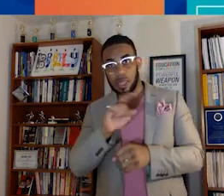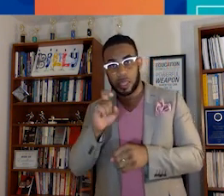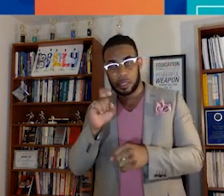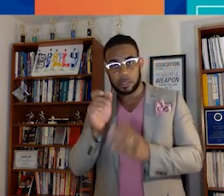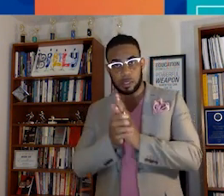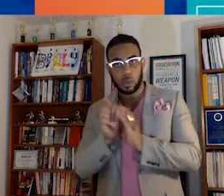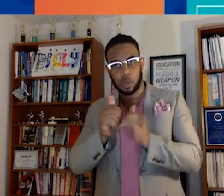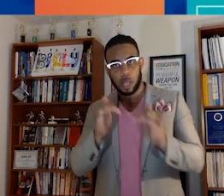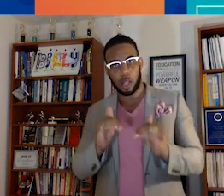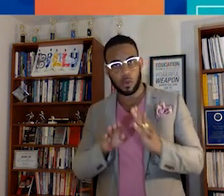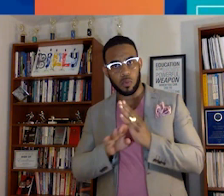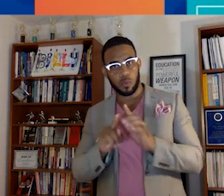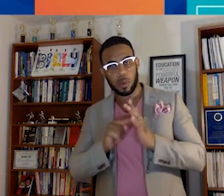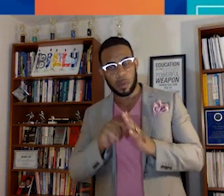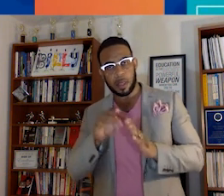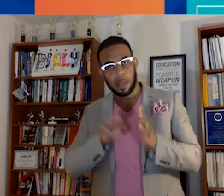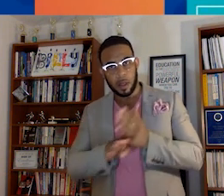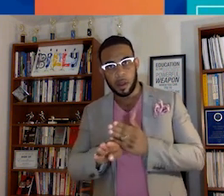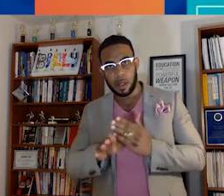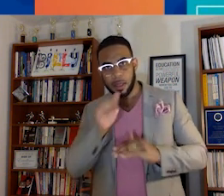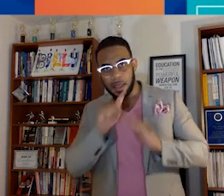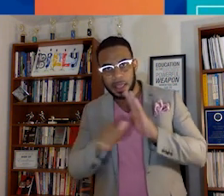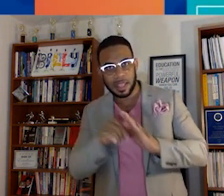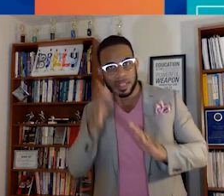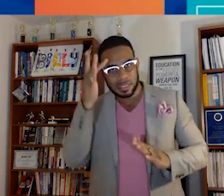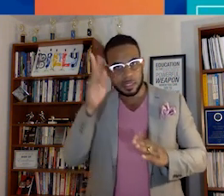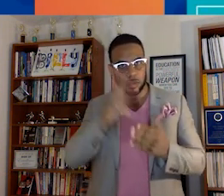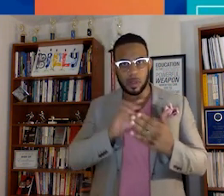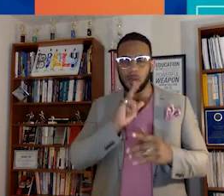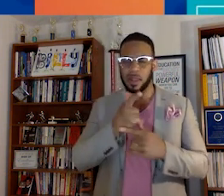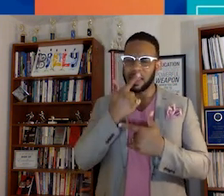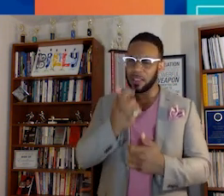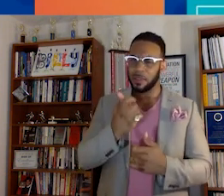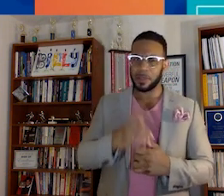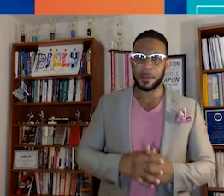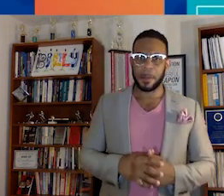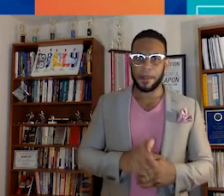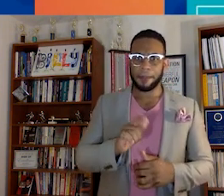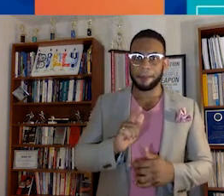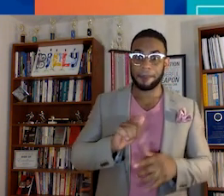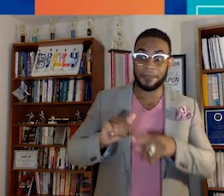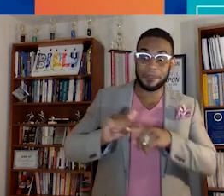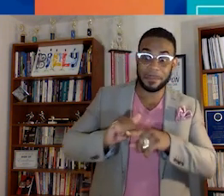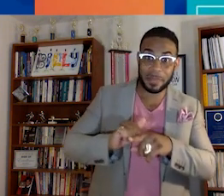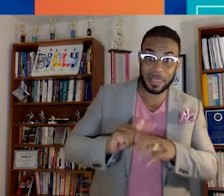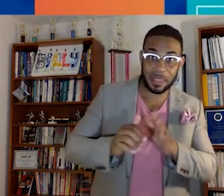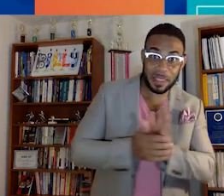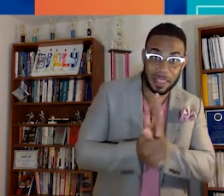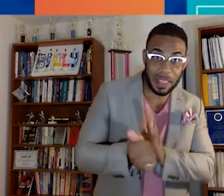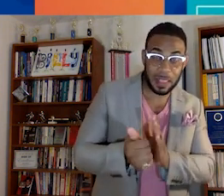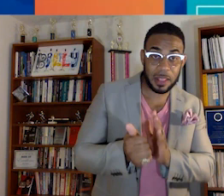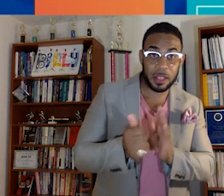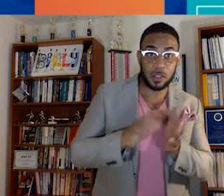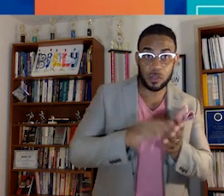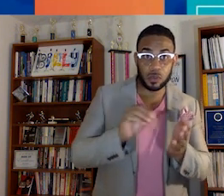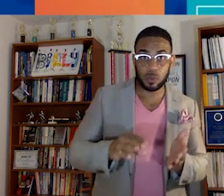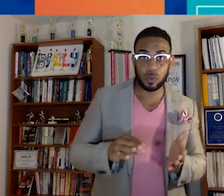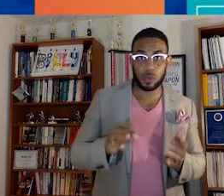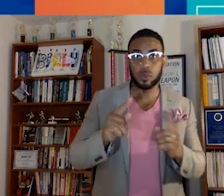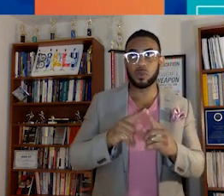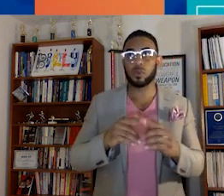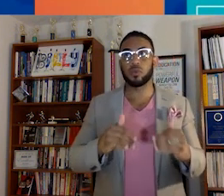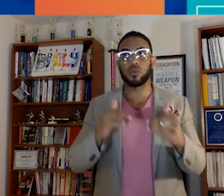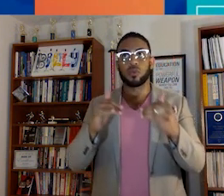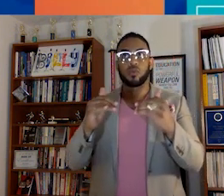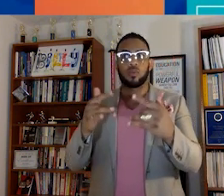underrepresented minorities. Hidden Genius Project is a really interesting one where they train talented students to